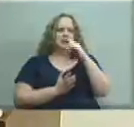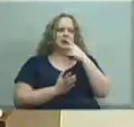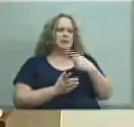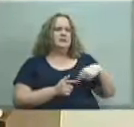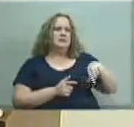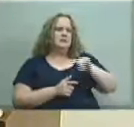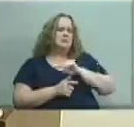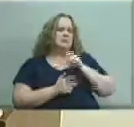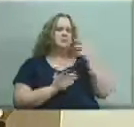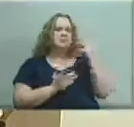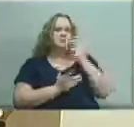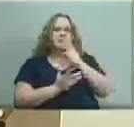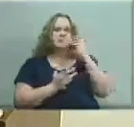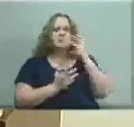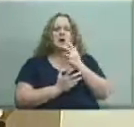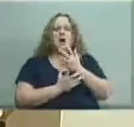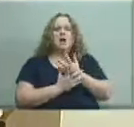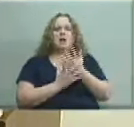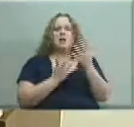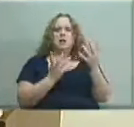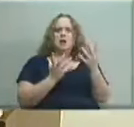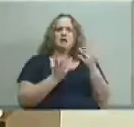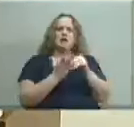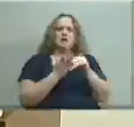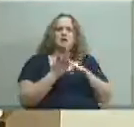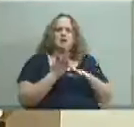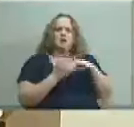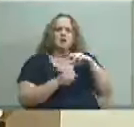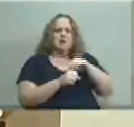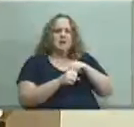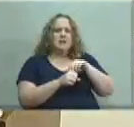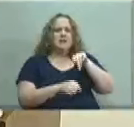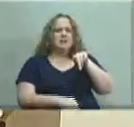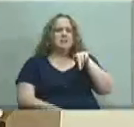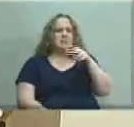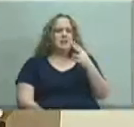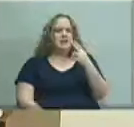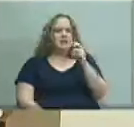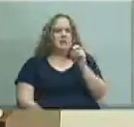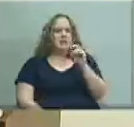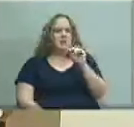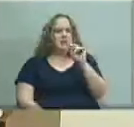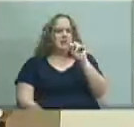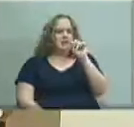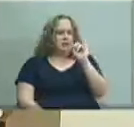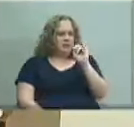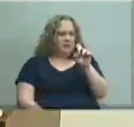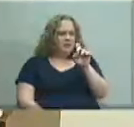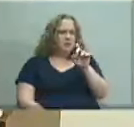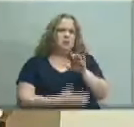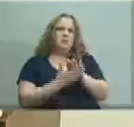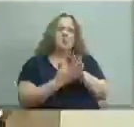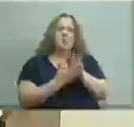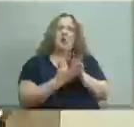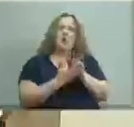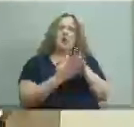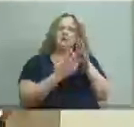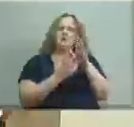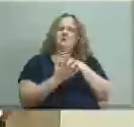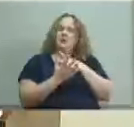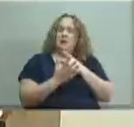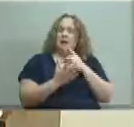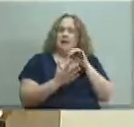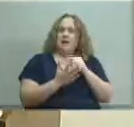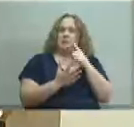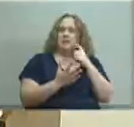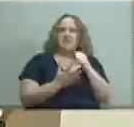think there are a lot of um you know a lot of students in the phoenix school um choose to be there because they find they don't quite fit